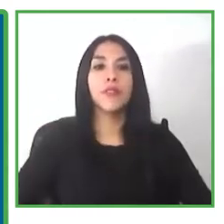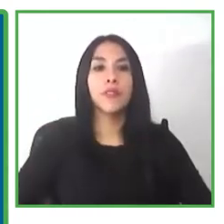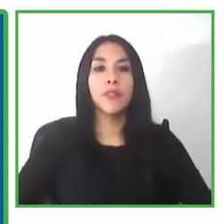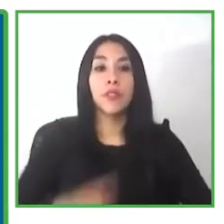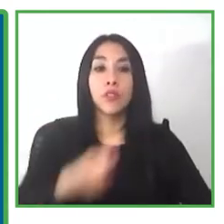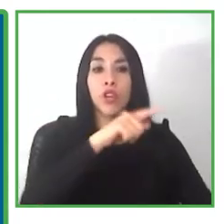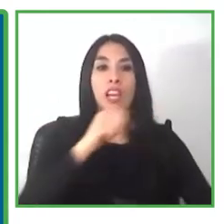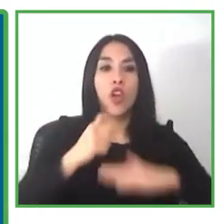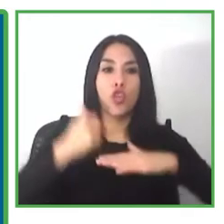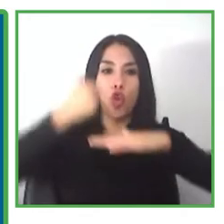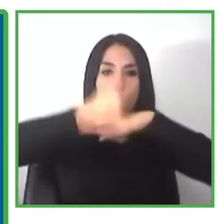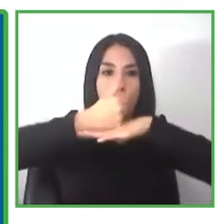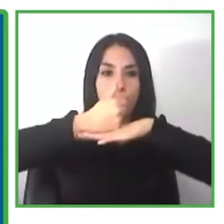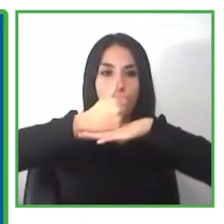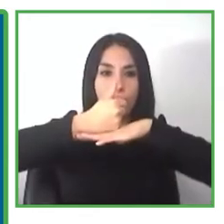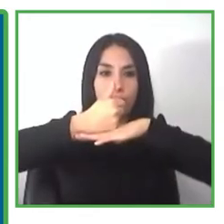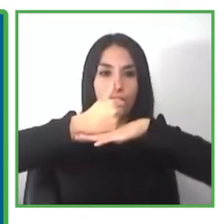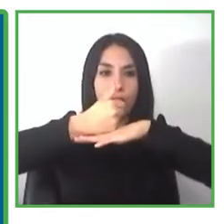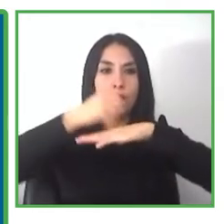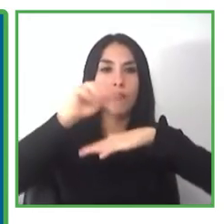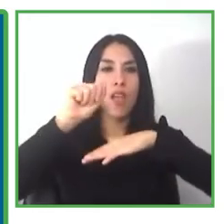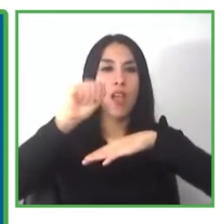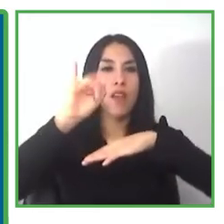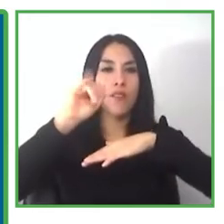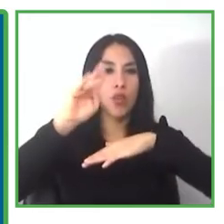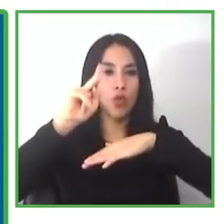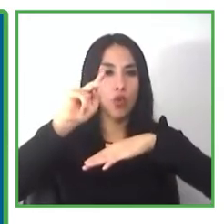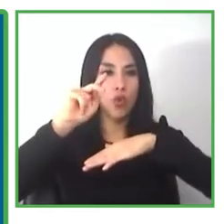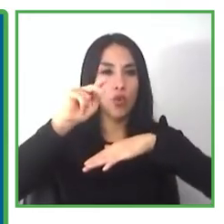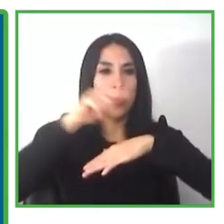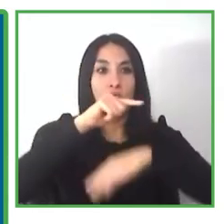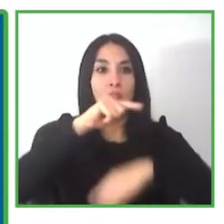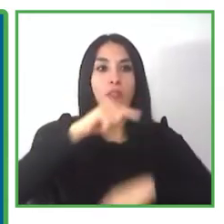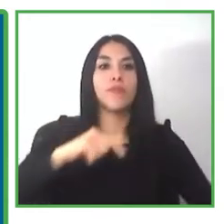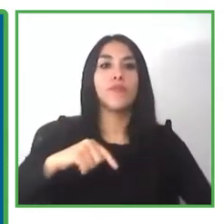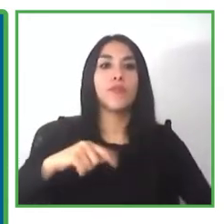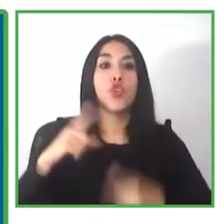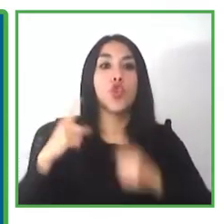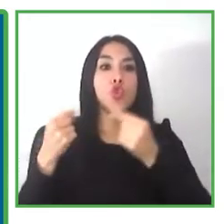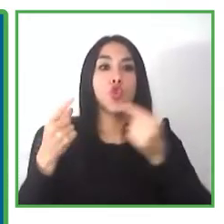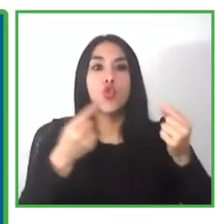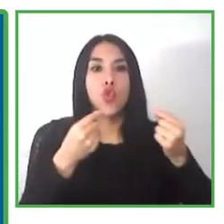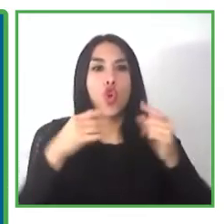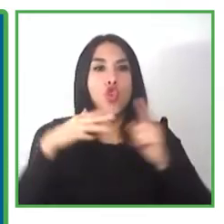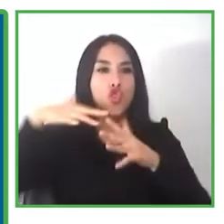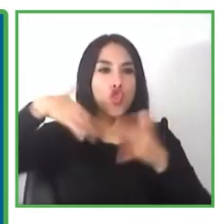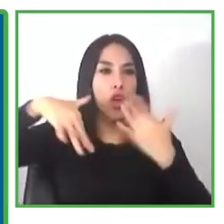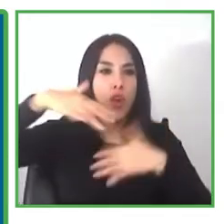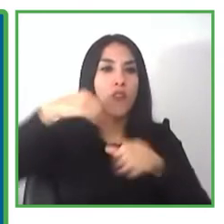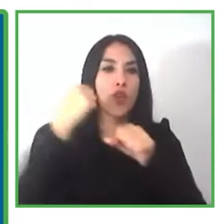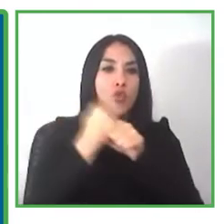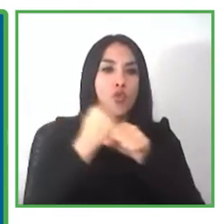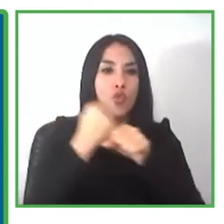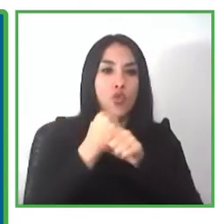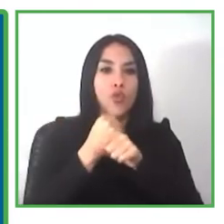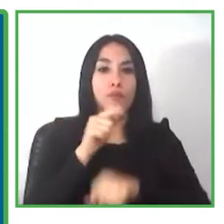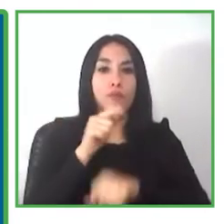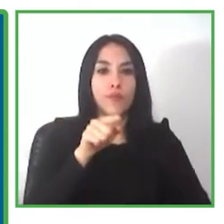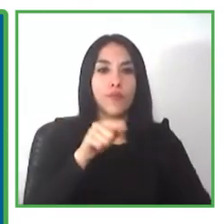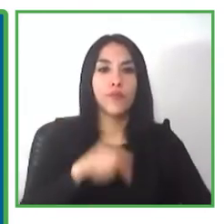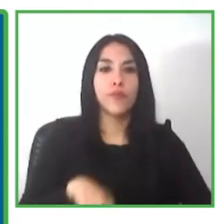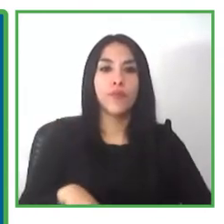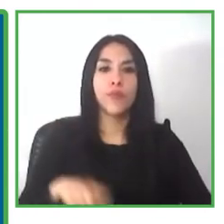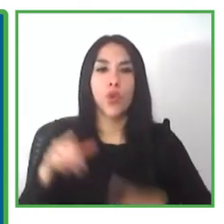she's a specialist in employment with support for more than 30 years she was a director of the art list of the